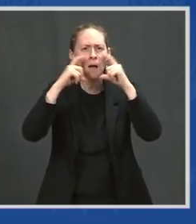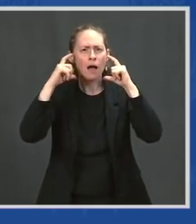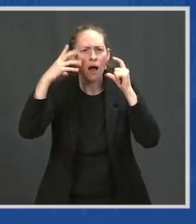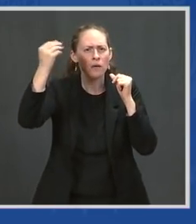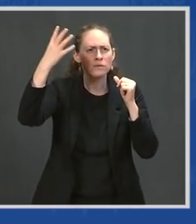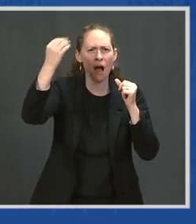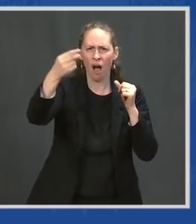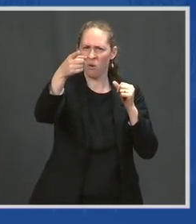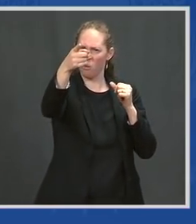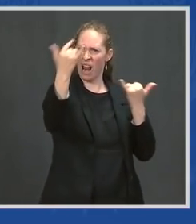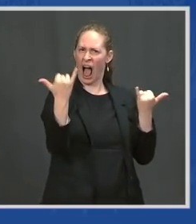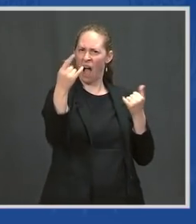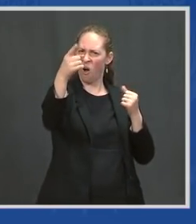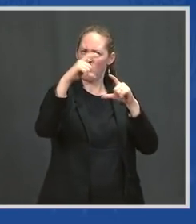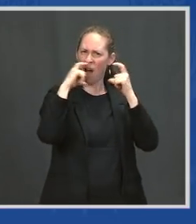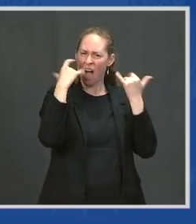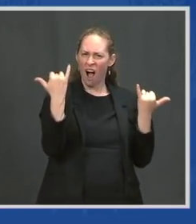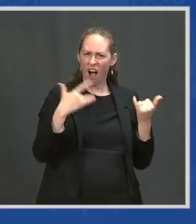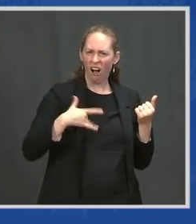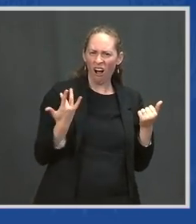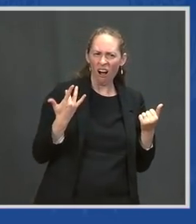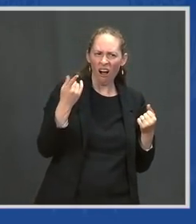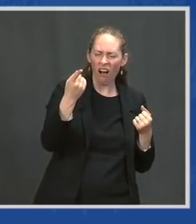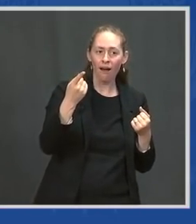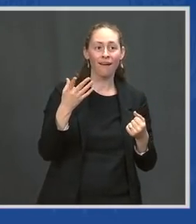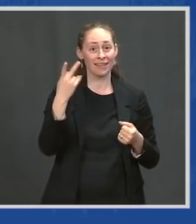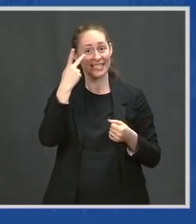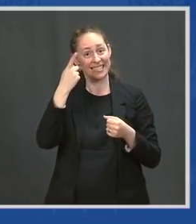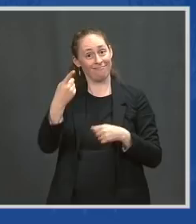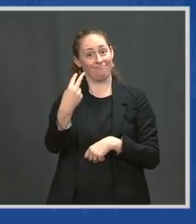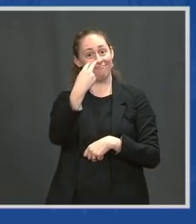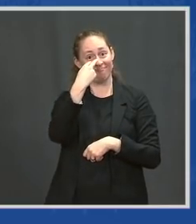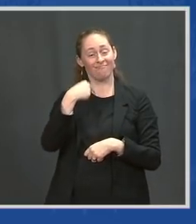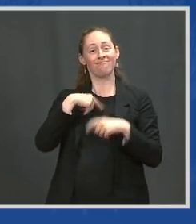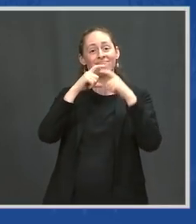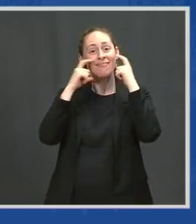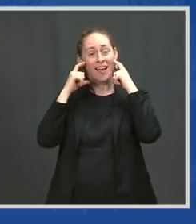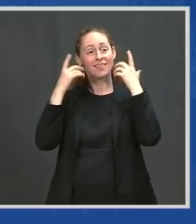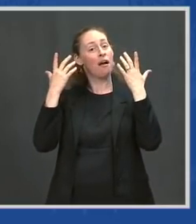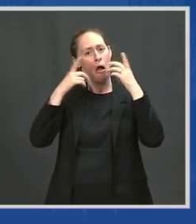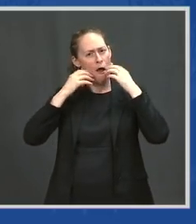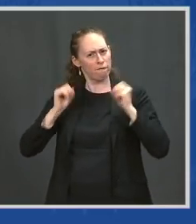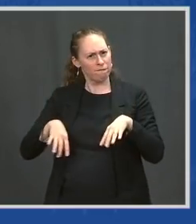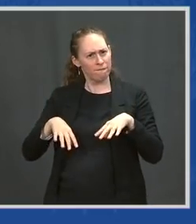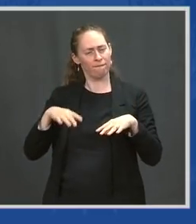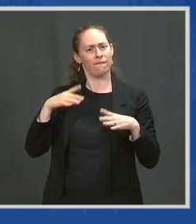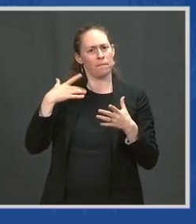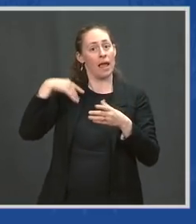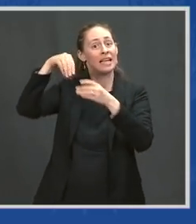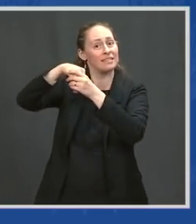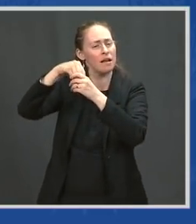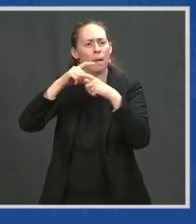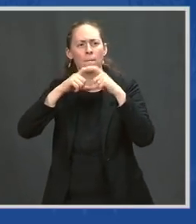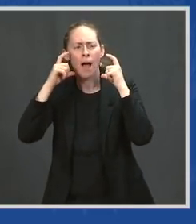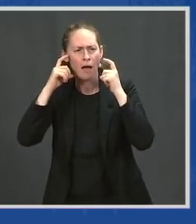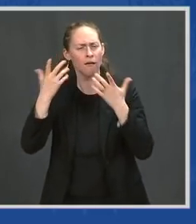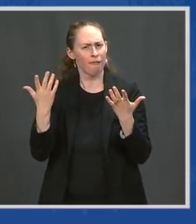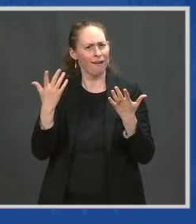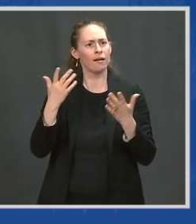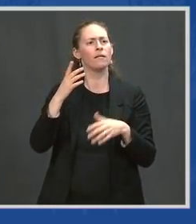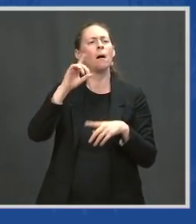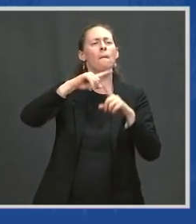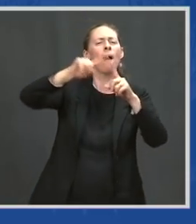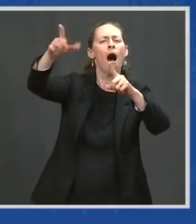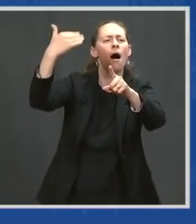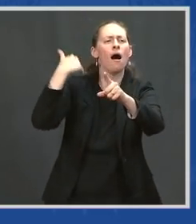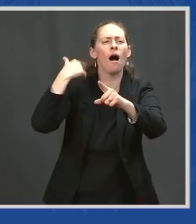By watching me take it off and not put it back on until I get inside. The you have any preconditions before a meeting with Vladimir Putin? The I'll discuss